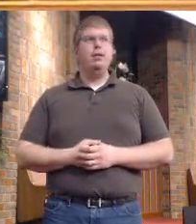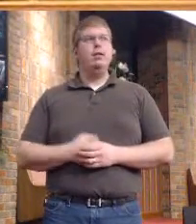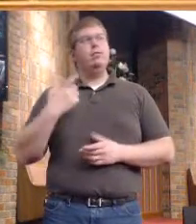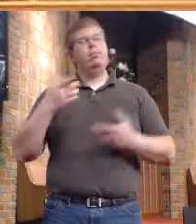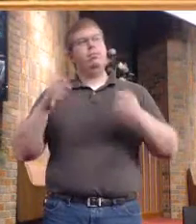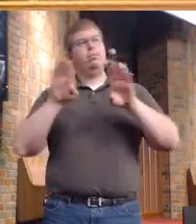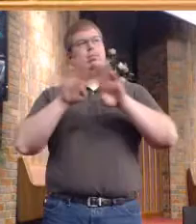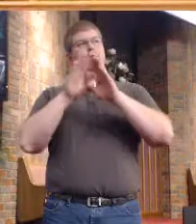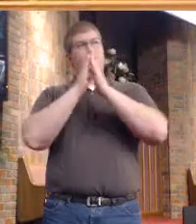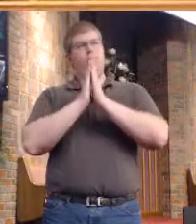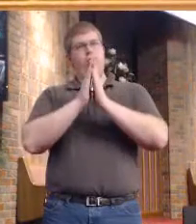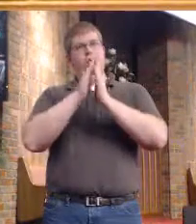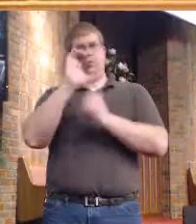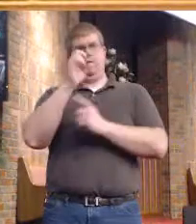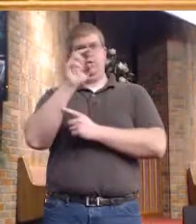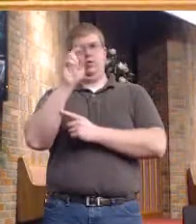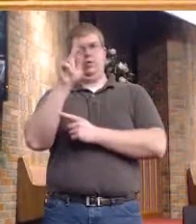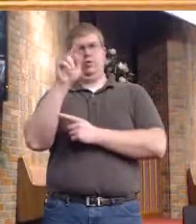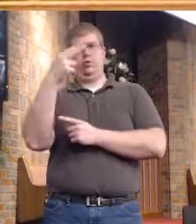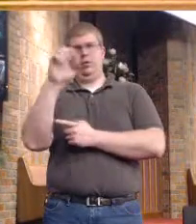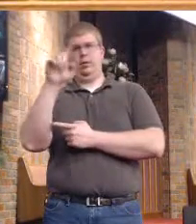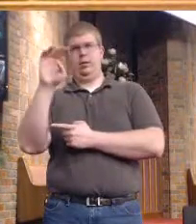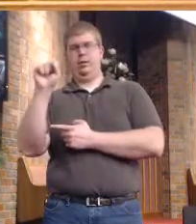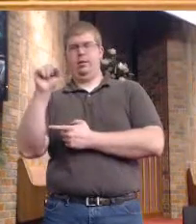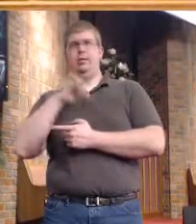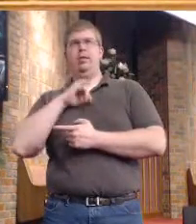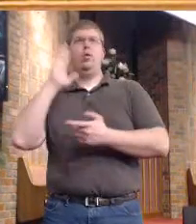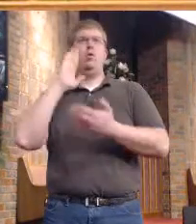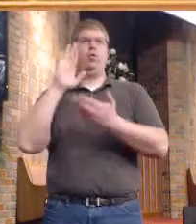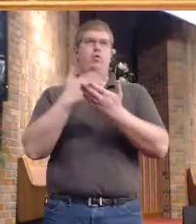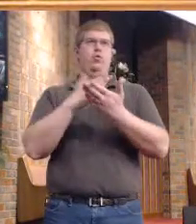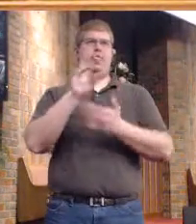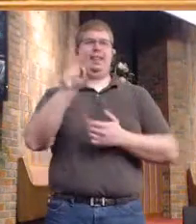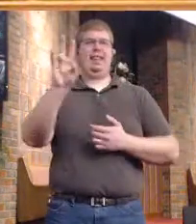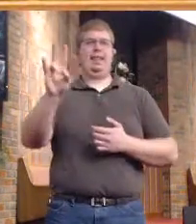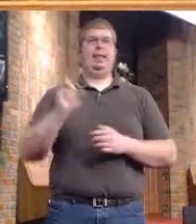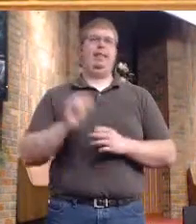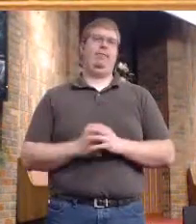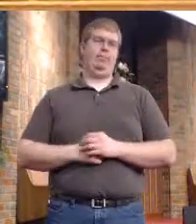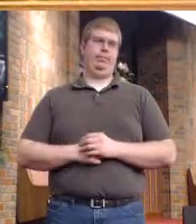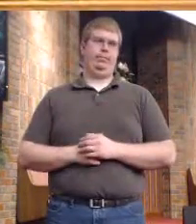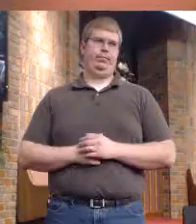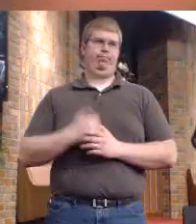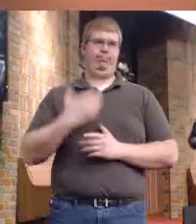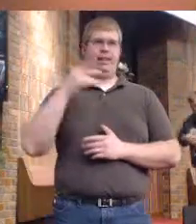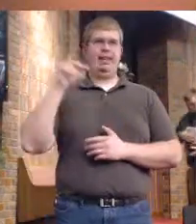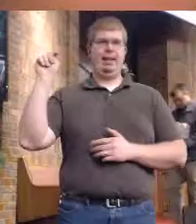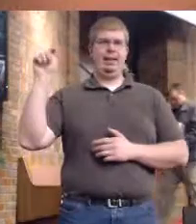Chuck Helms. Our song of encouragement will be song number 67, as Brother Tim comes.